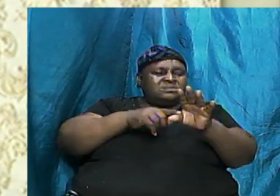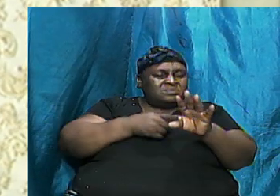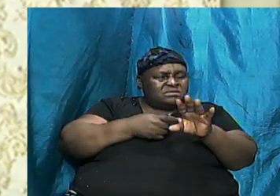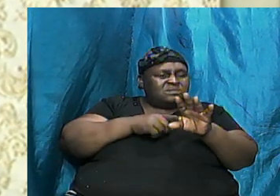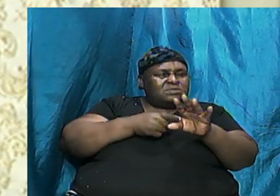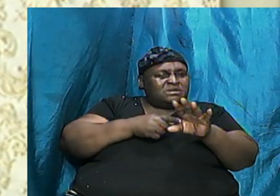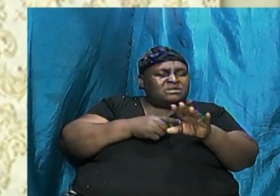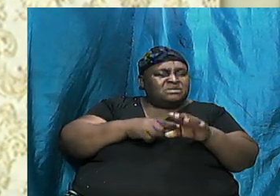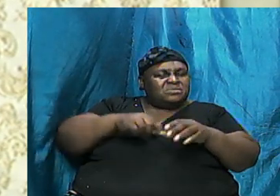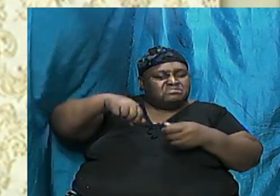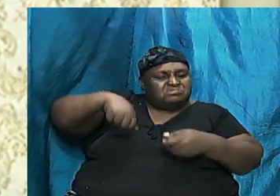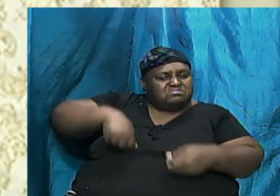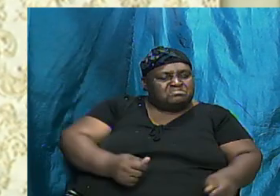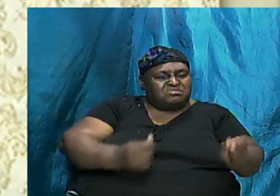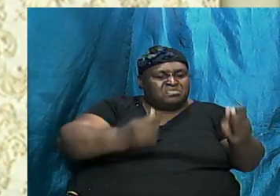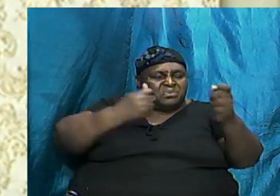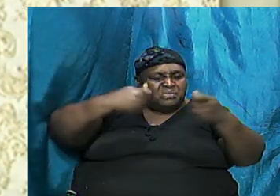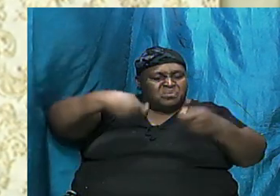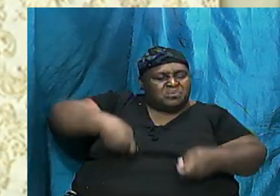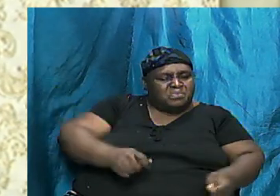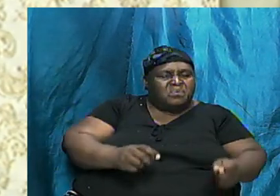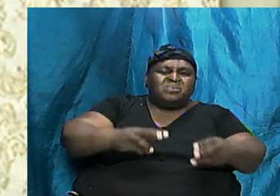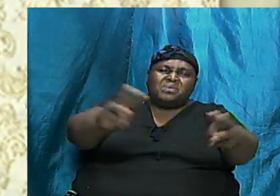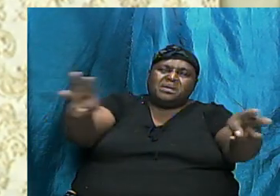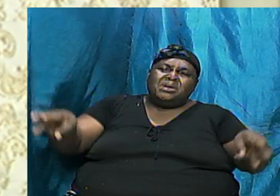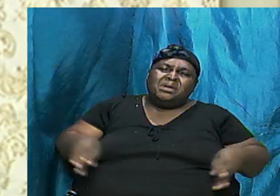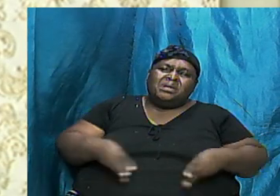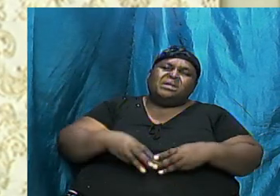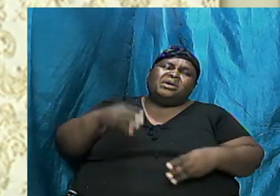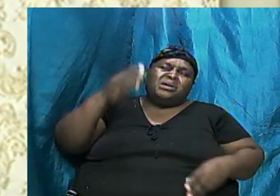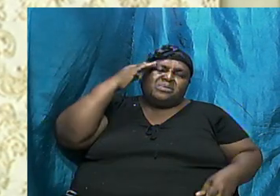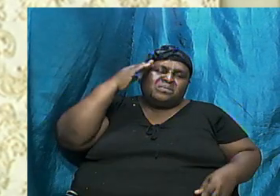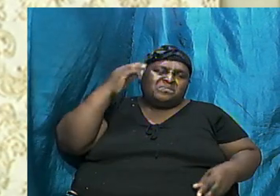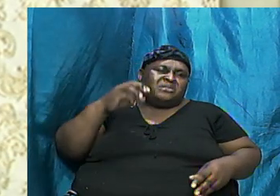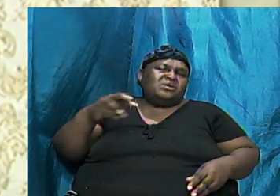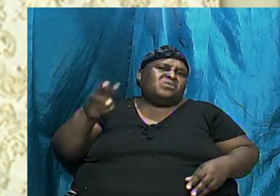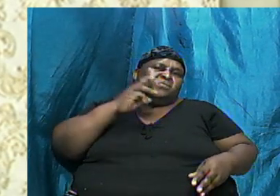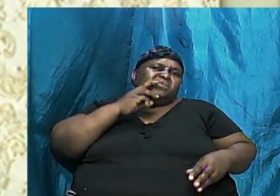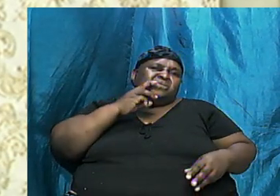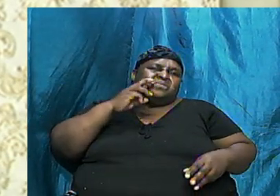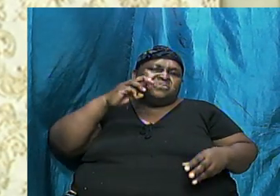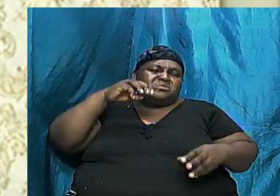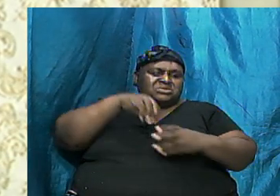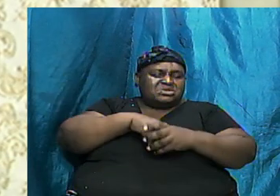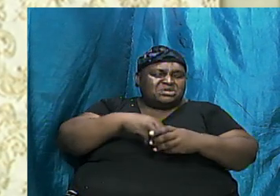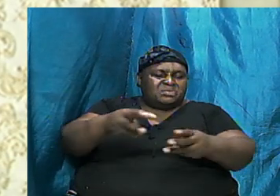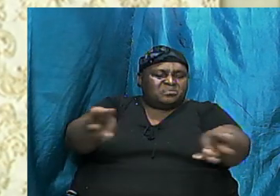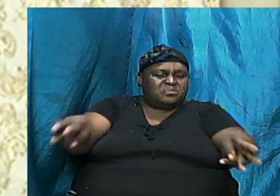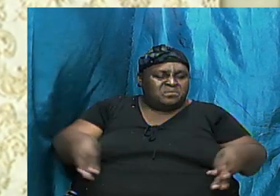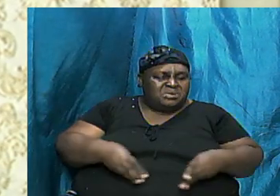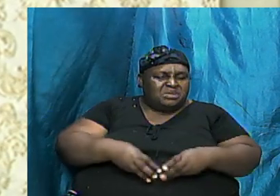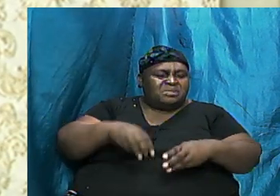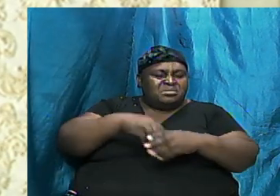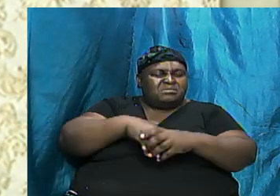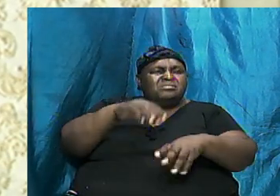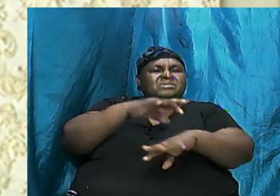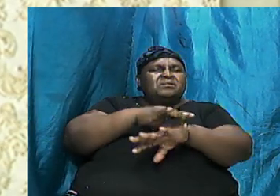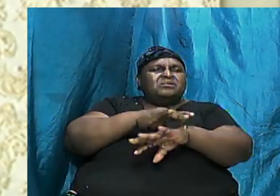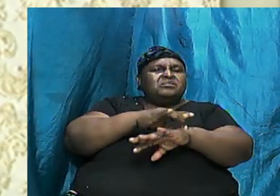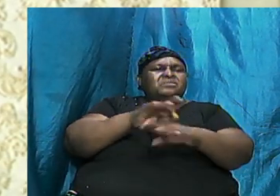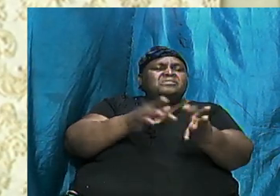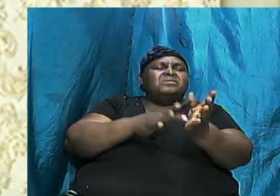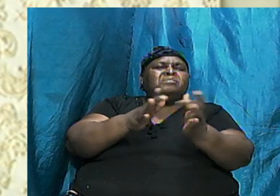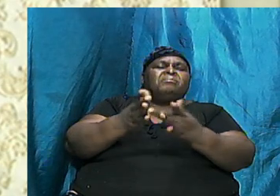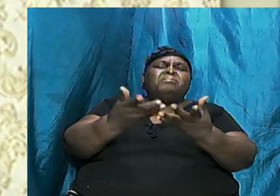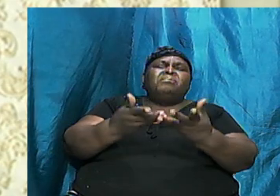Dig Wells And They Knew That Water Was There And You Can Know They Dig Wells And Water Come Up So Water Is In The Earth And So The Bible